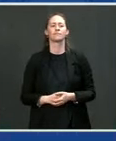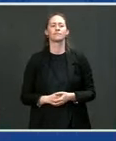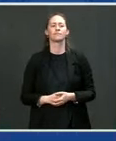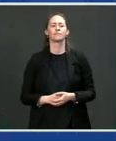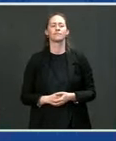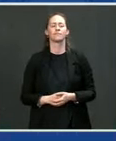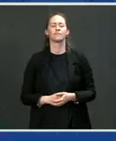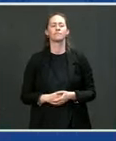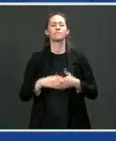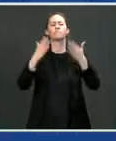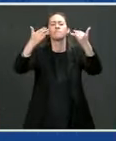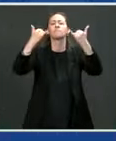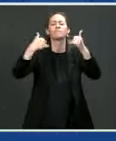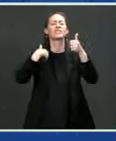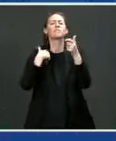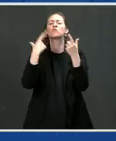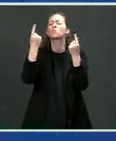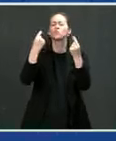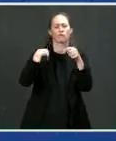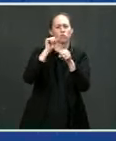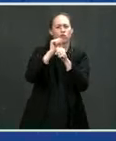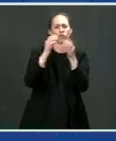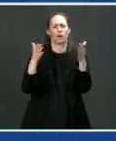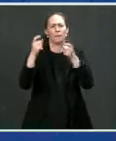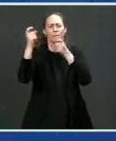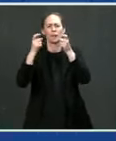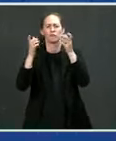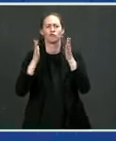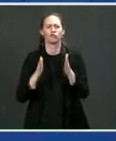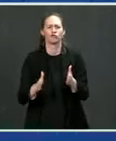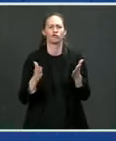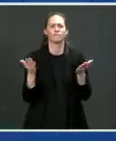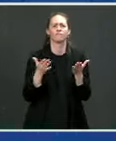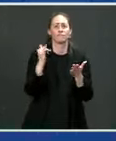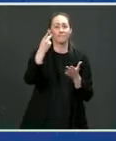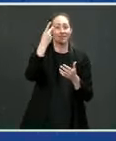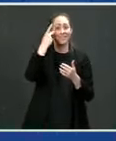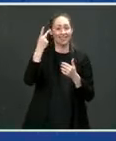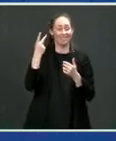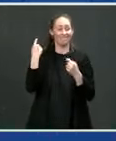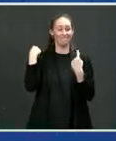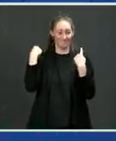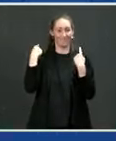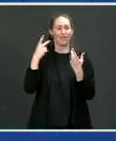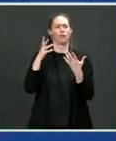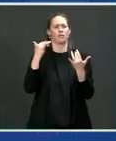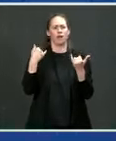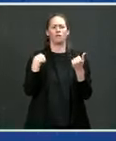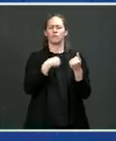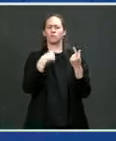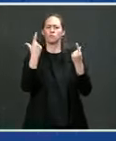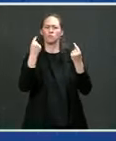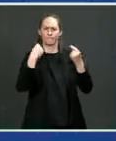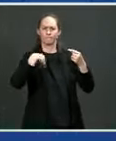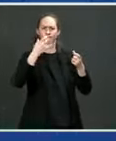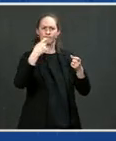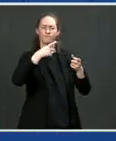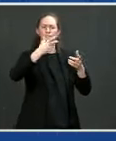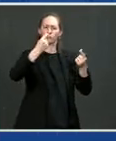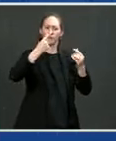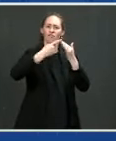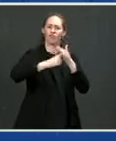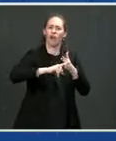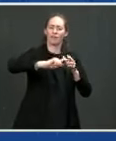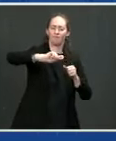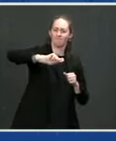If you see behind me, this is our commissioning area. So at this stop, we electrify the buses for the first time. We the buses